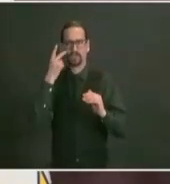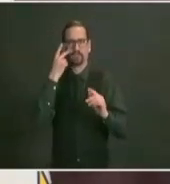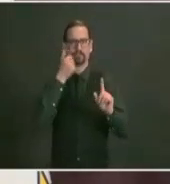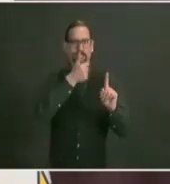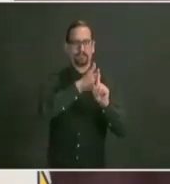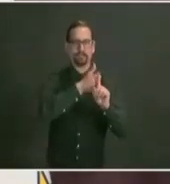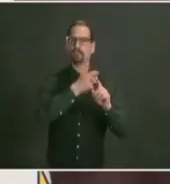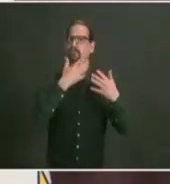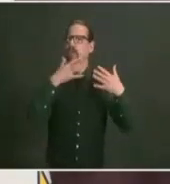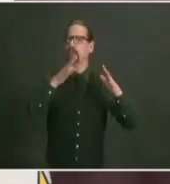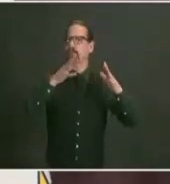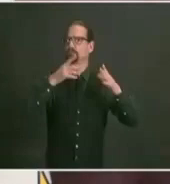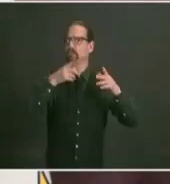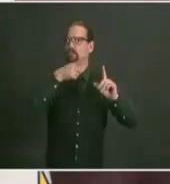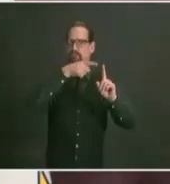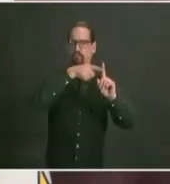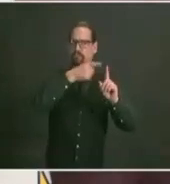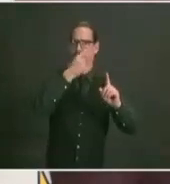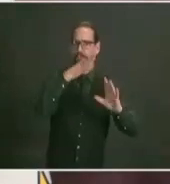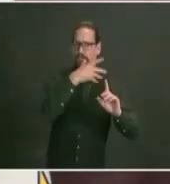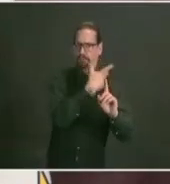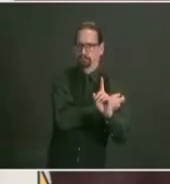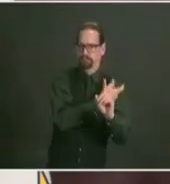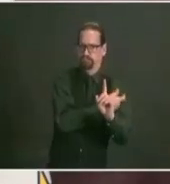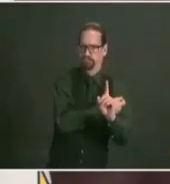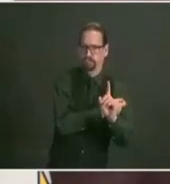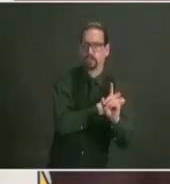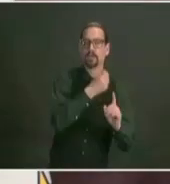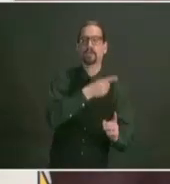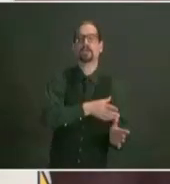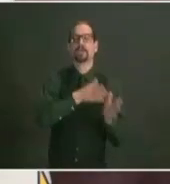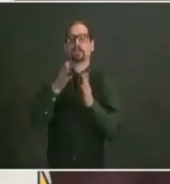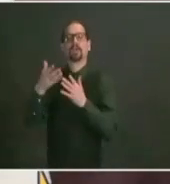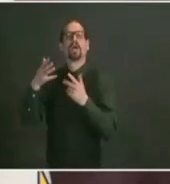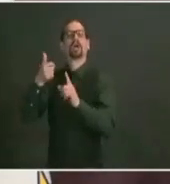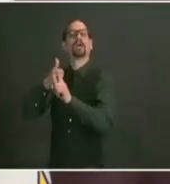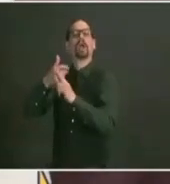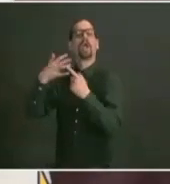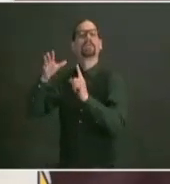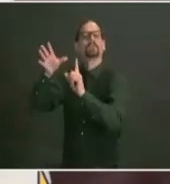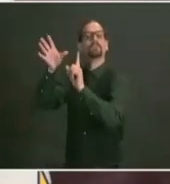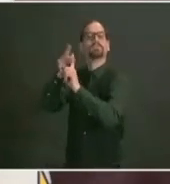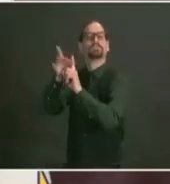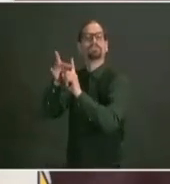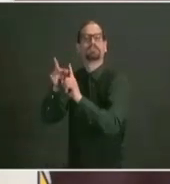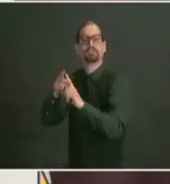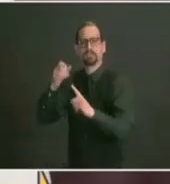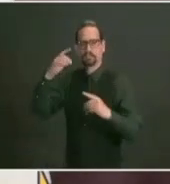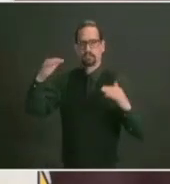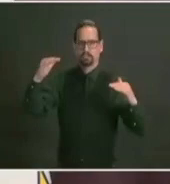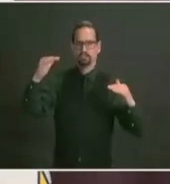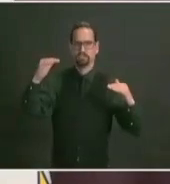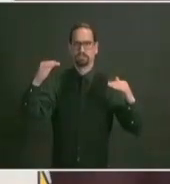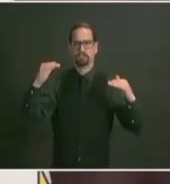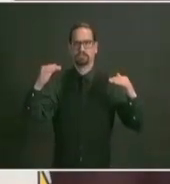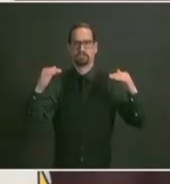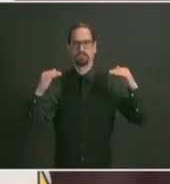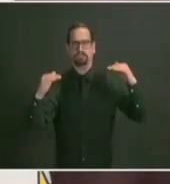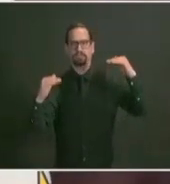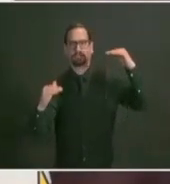covid19 i think we should all take a moment to reflect on how important that is